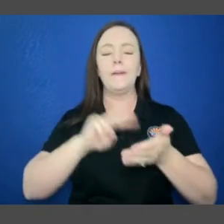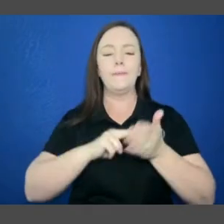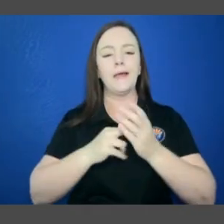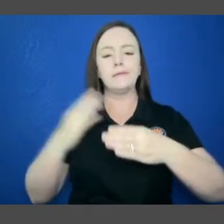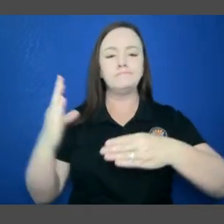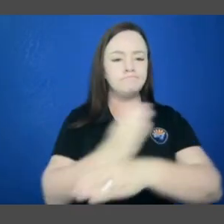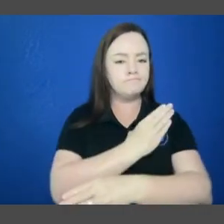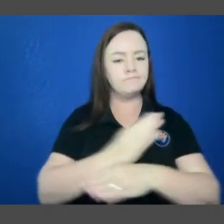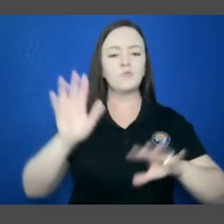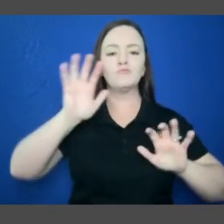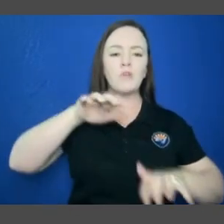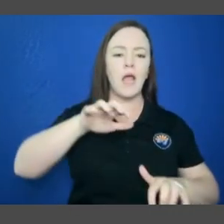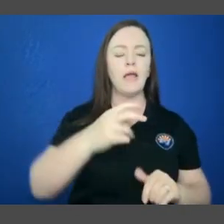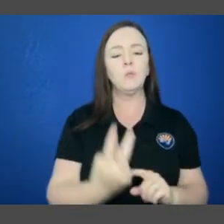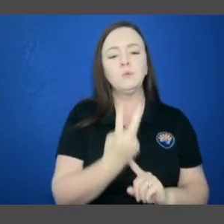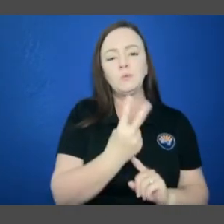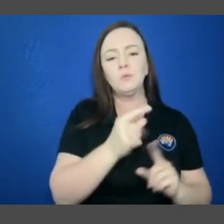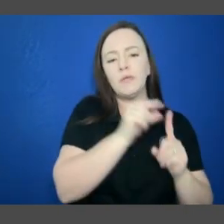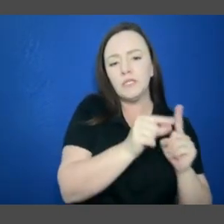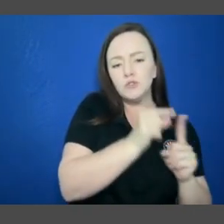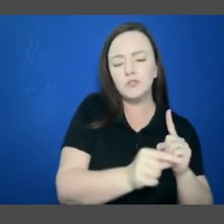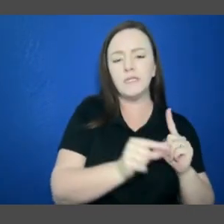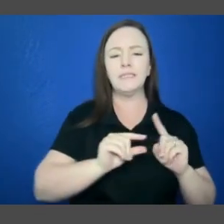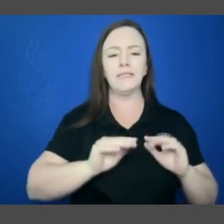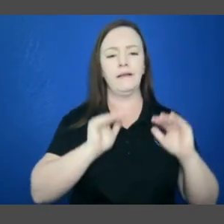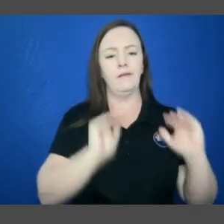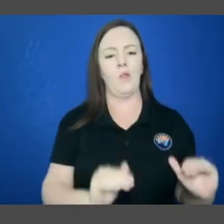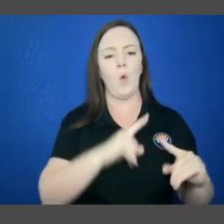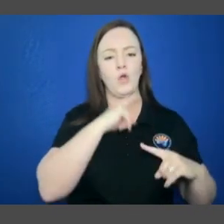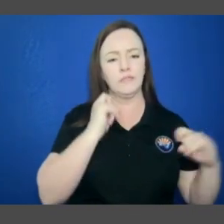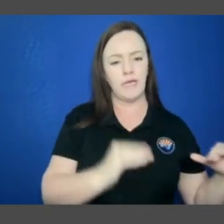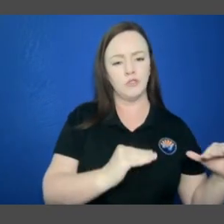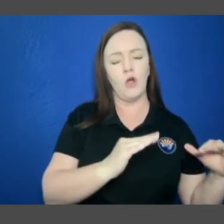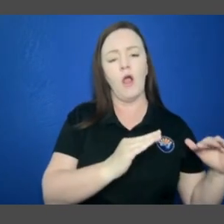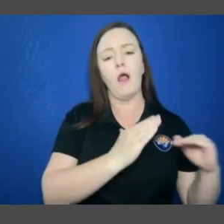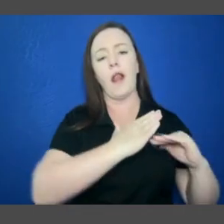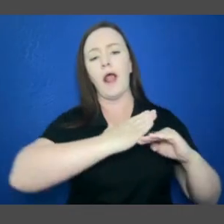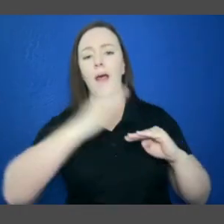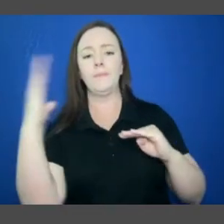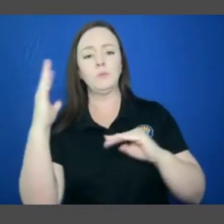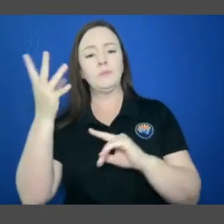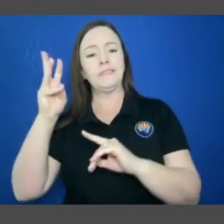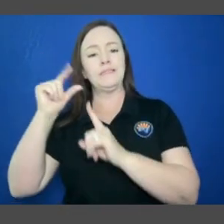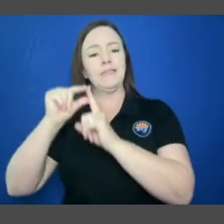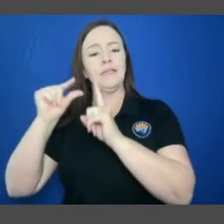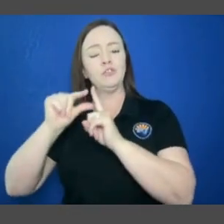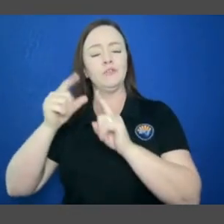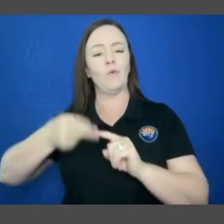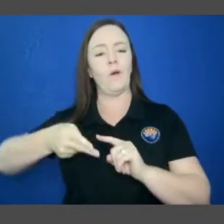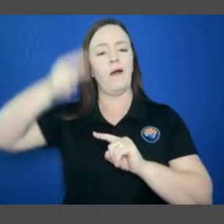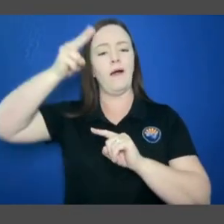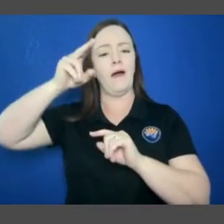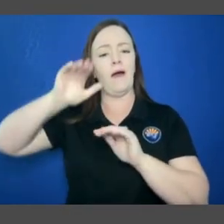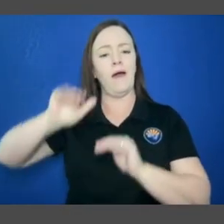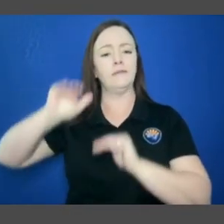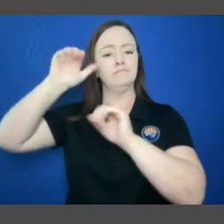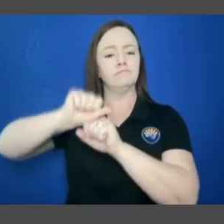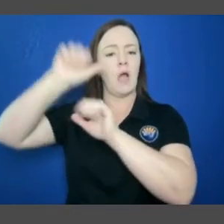from around 2 inches in the lower deserts and up to around 16 inches in the higher mountain ranges.